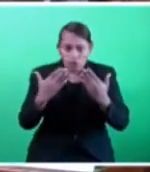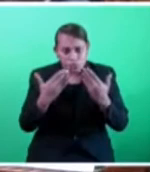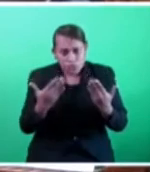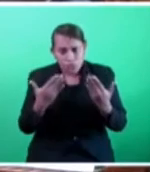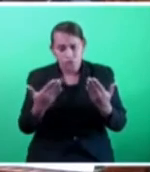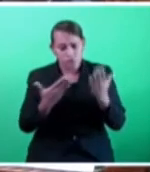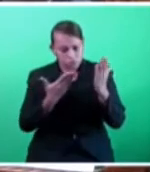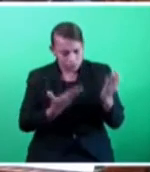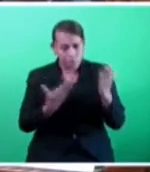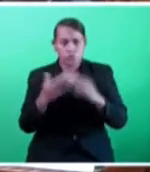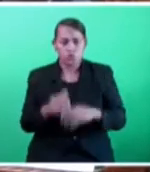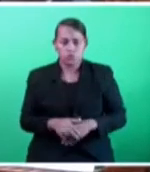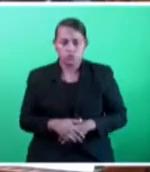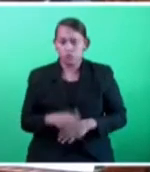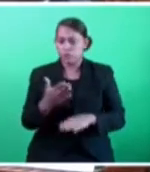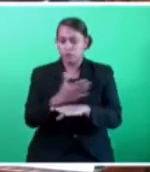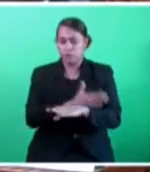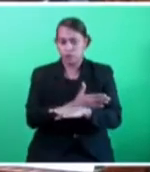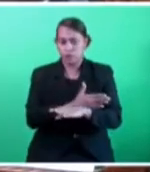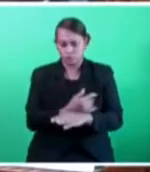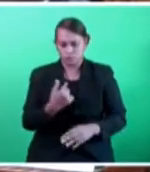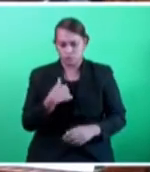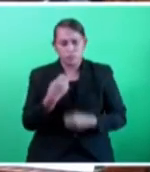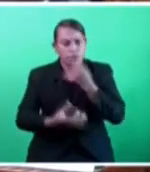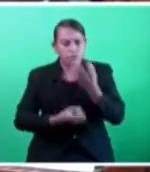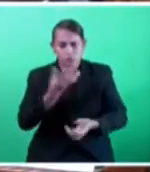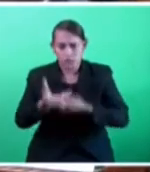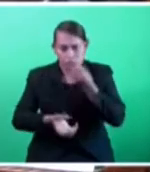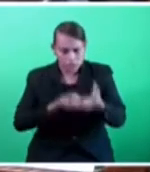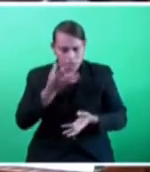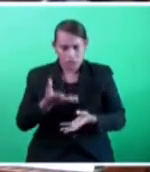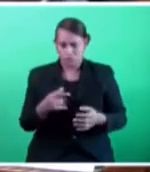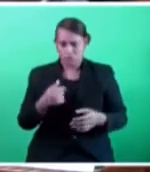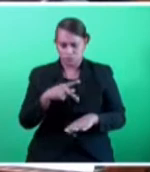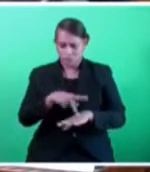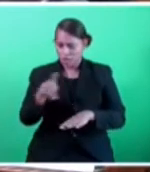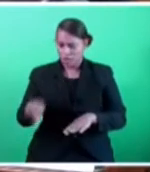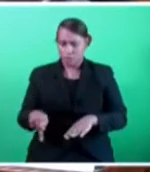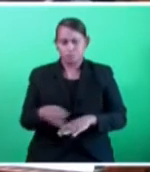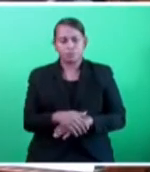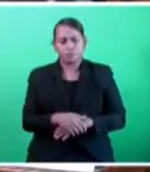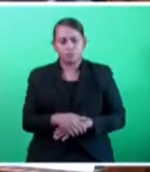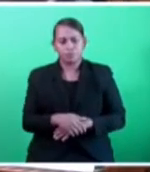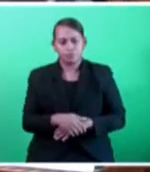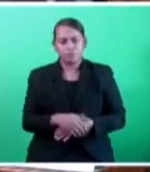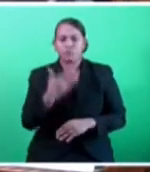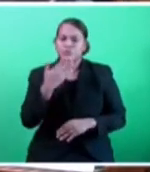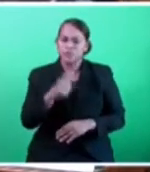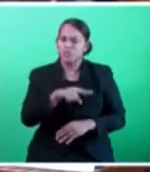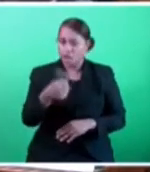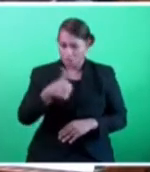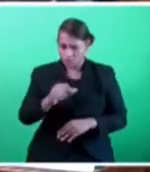Mr. Speaker, before I provide my response to the Honourable Members of this August House, please allow me to quote